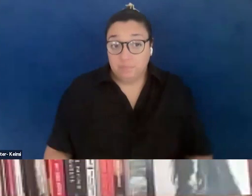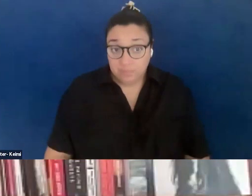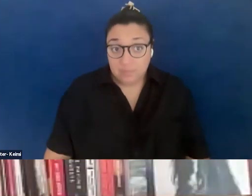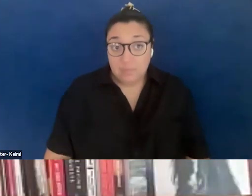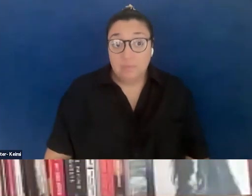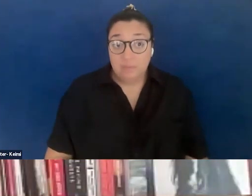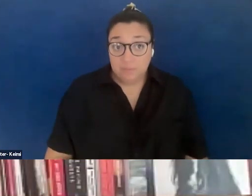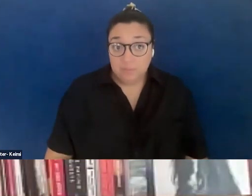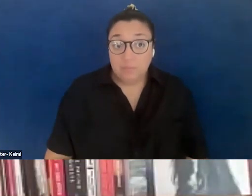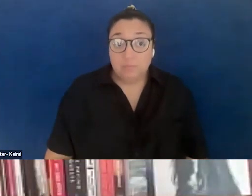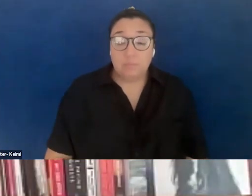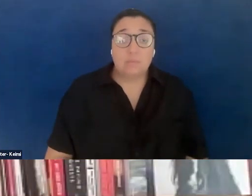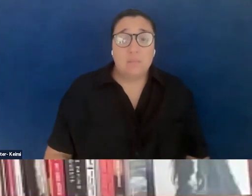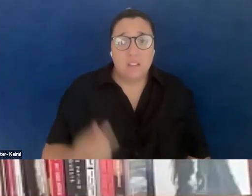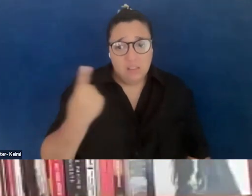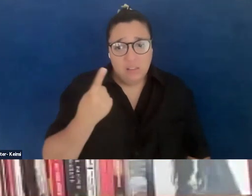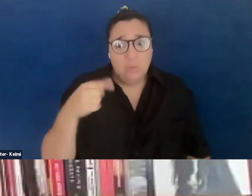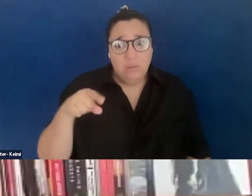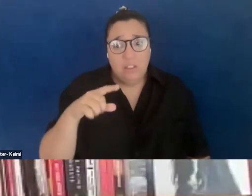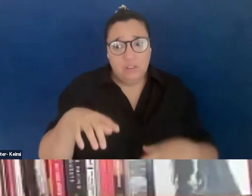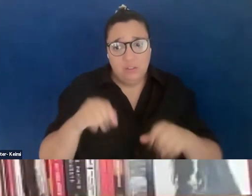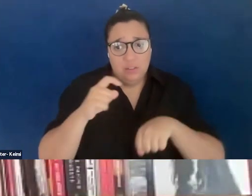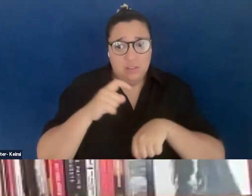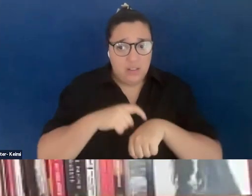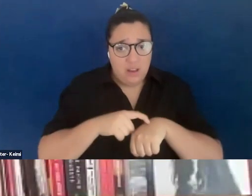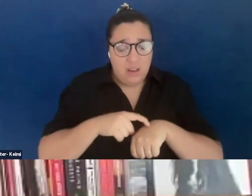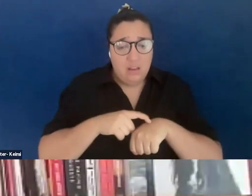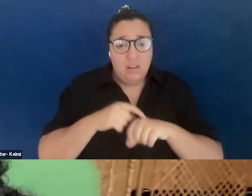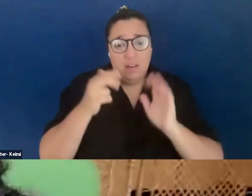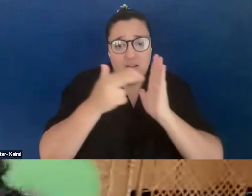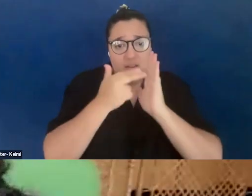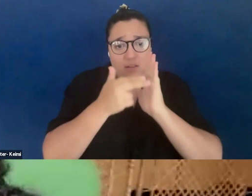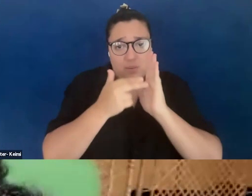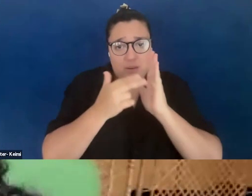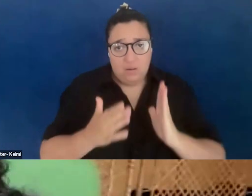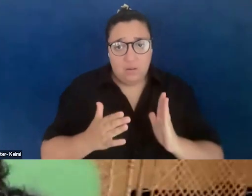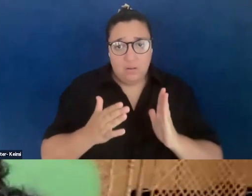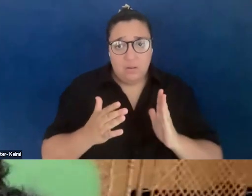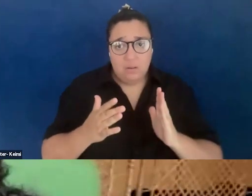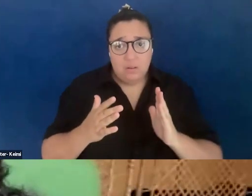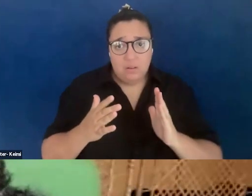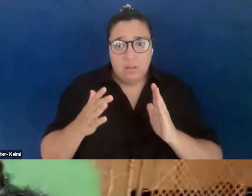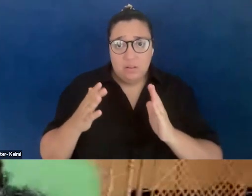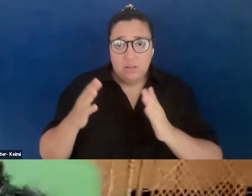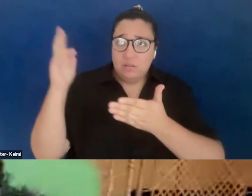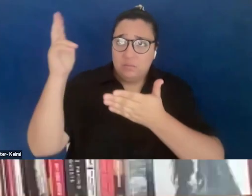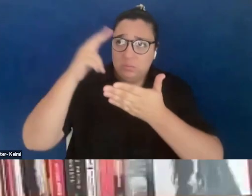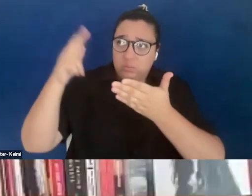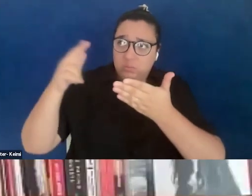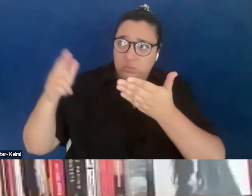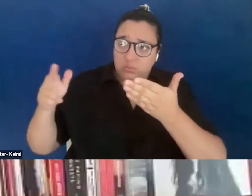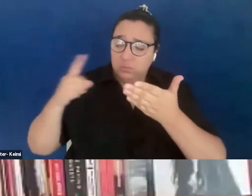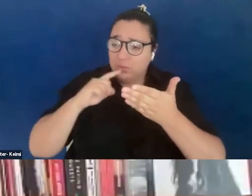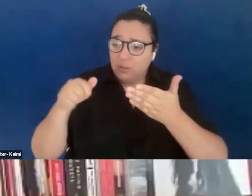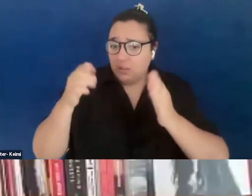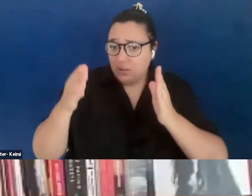that someone took their time as a painter, a muralist, um, to put that there, to make that visible for maybe someone whose gig